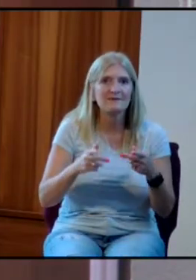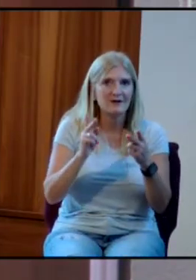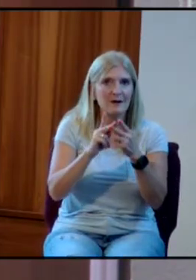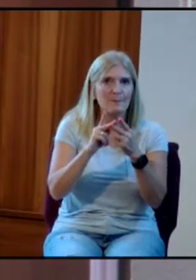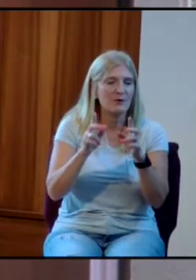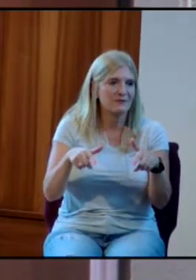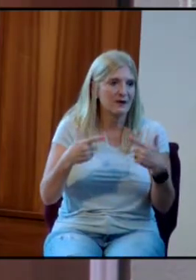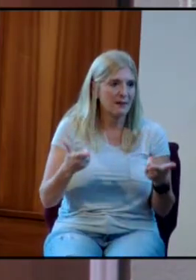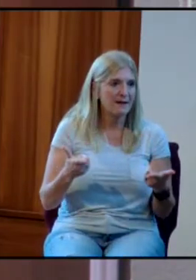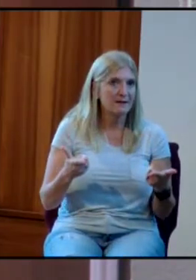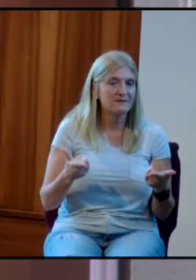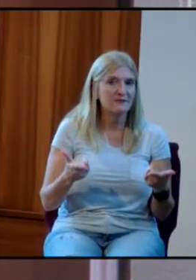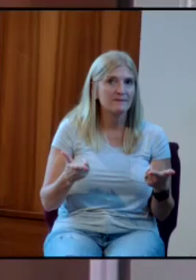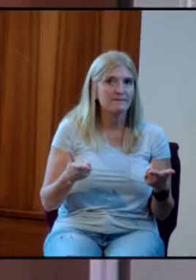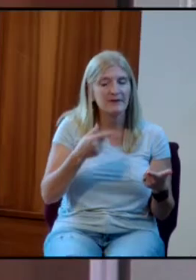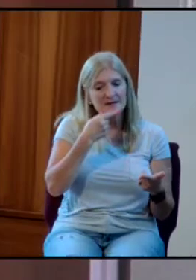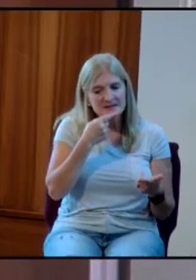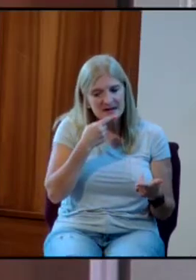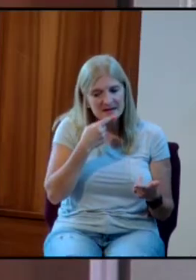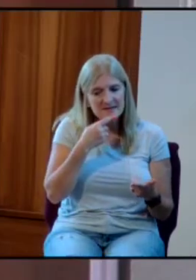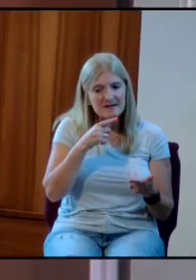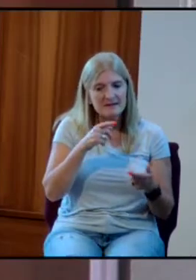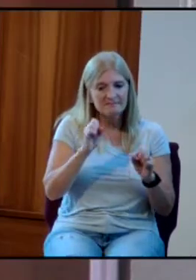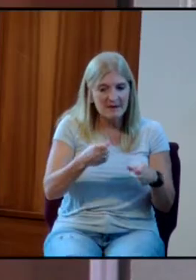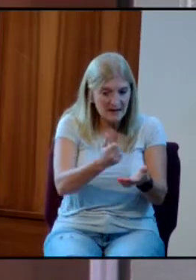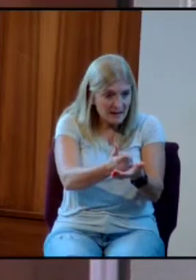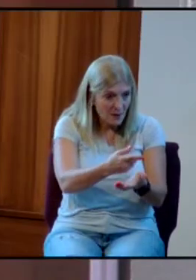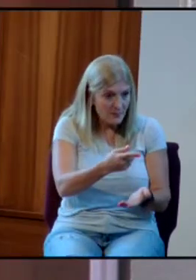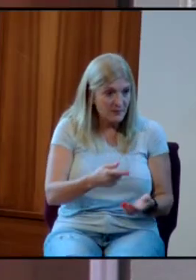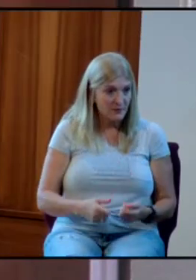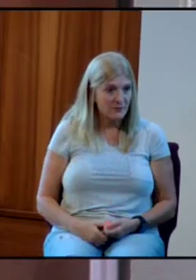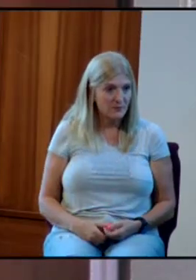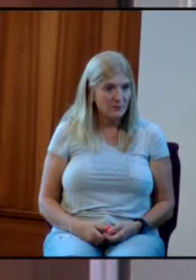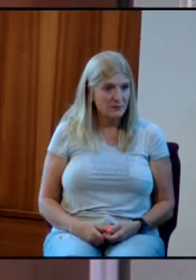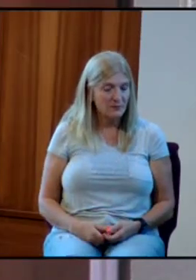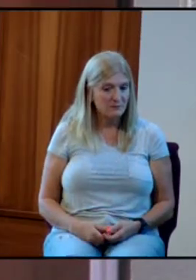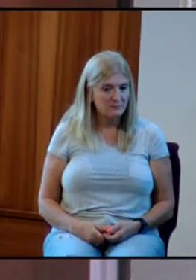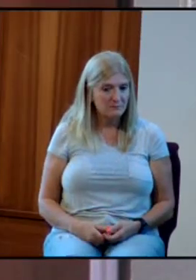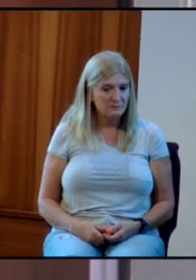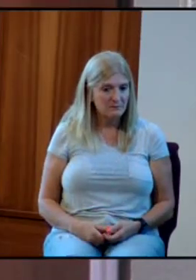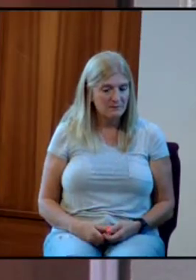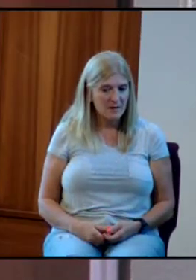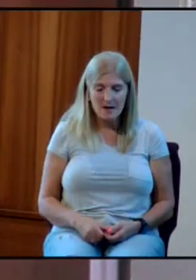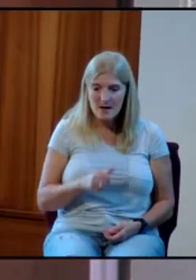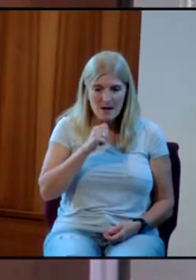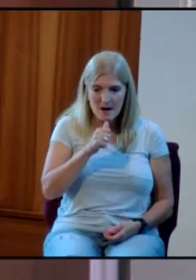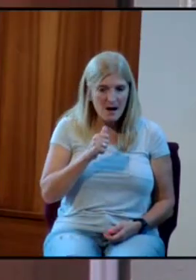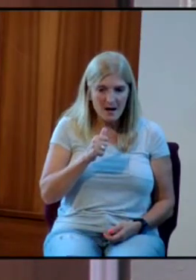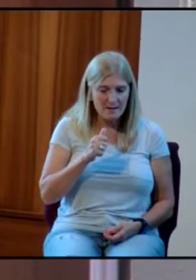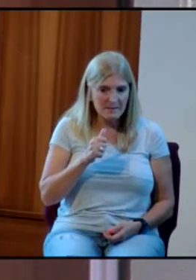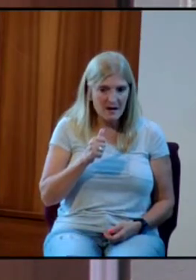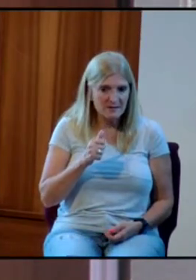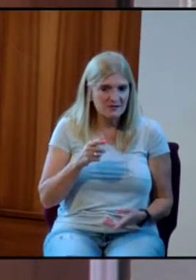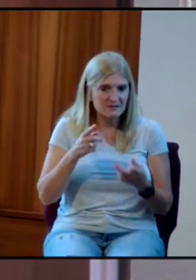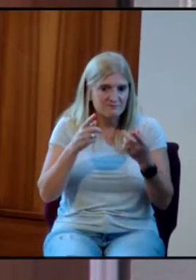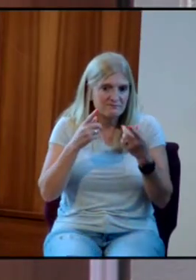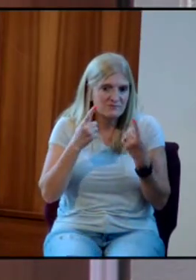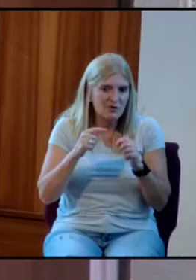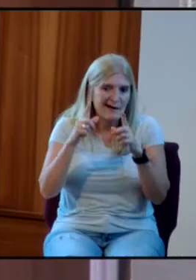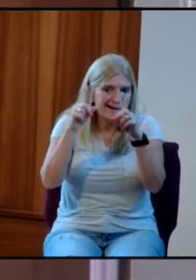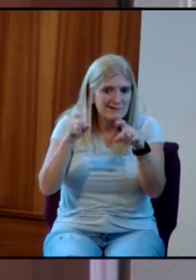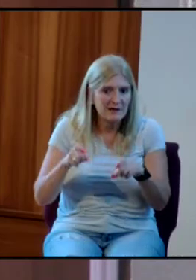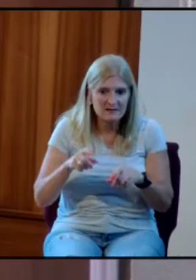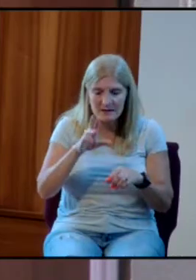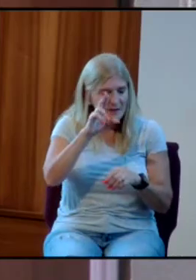life says, I can help you live a better life. I'm not experimenting. I know what works.